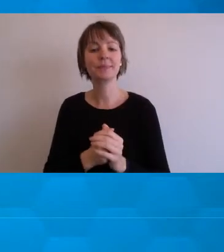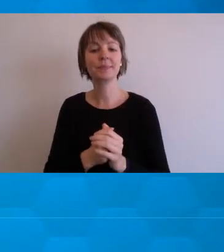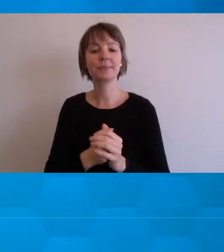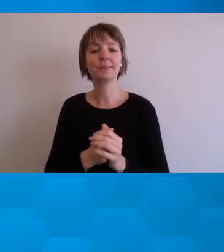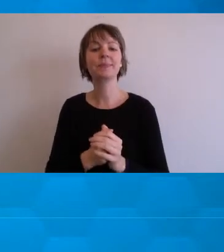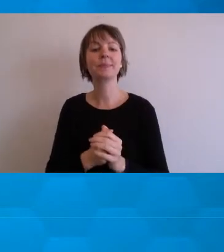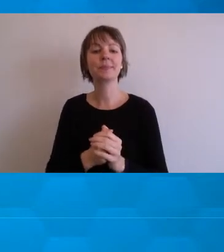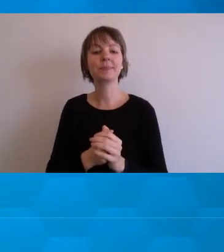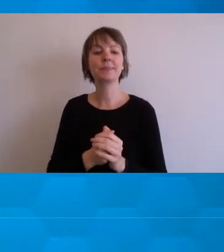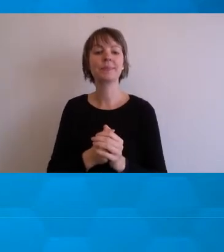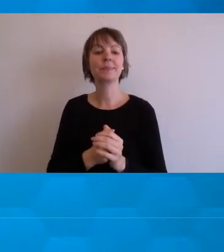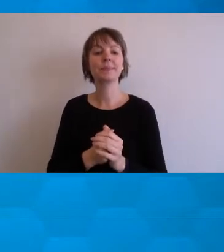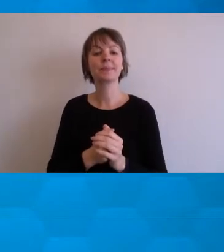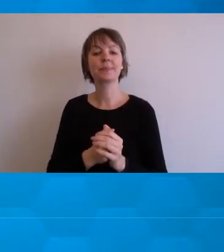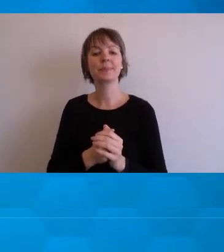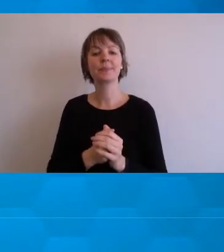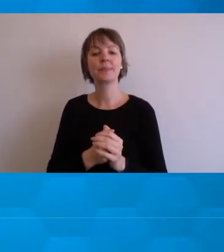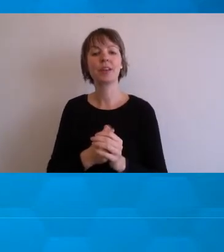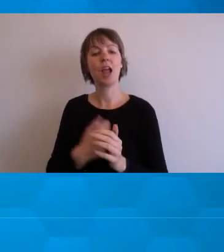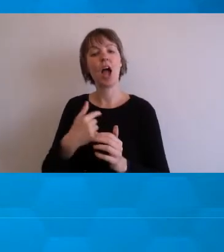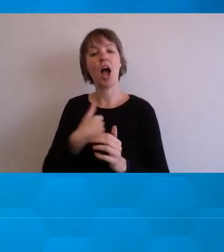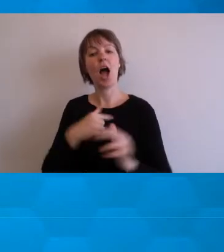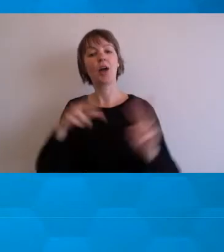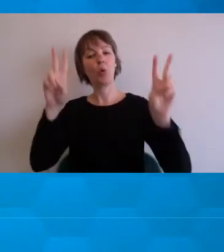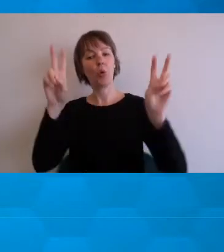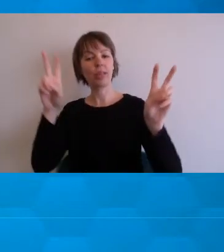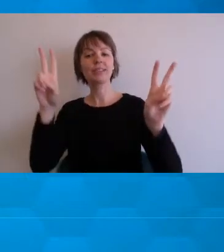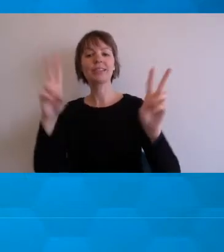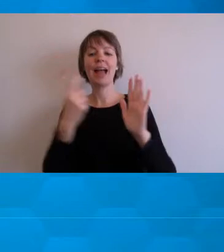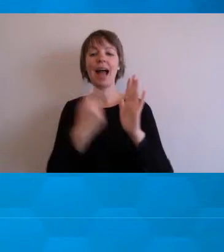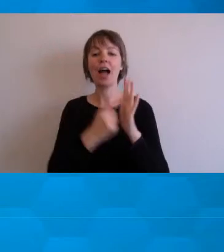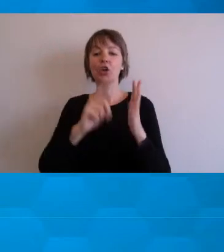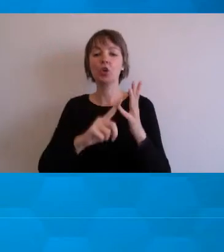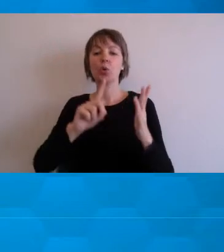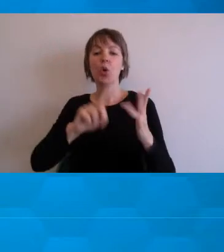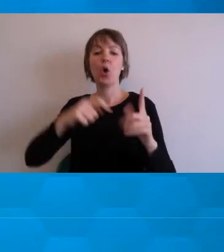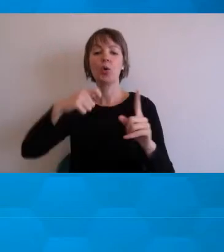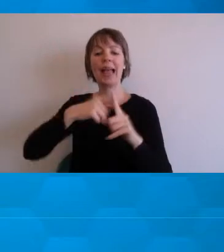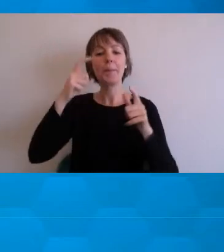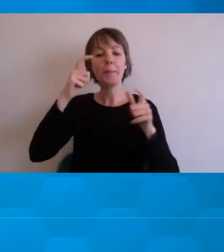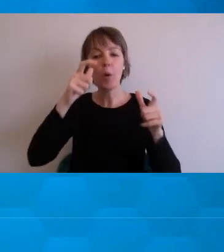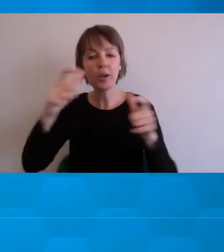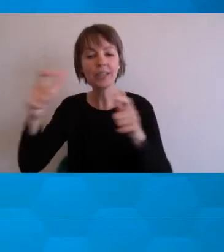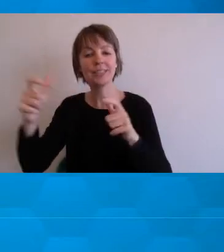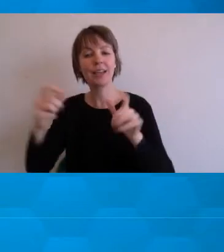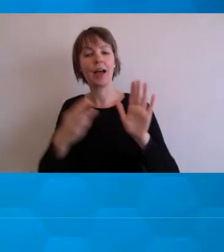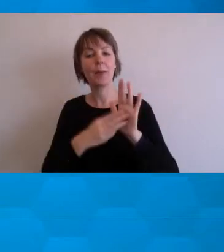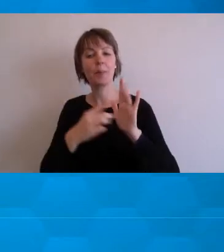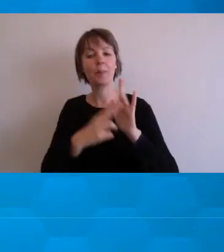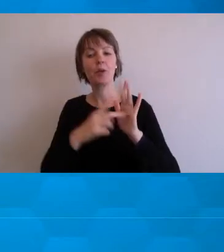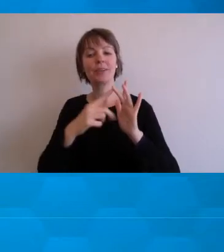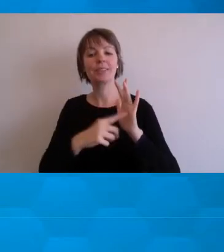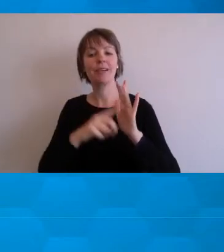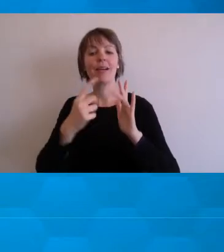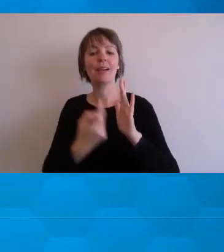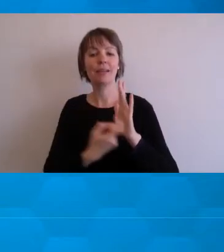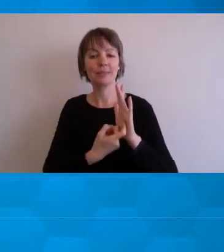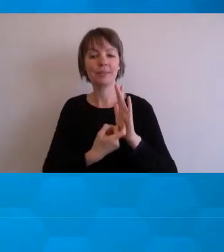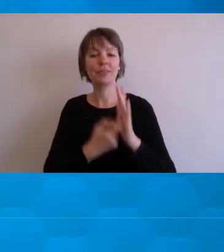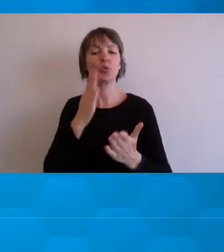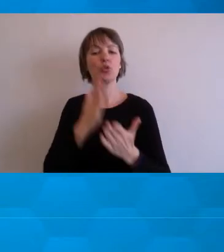from that I call the R U OK? monitor. So it's about really tapping into those expectations and beliefs about oneself that